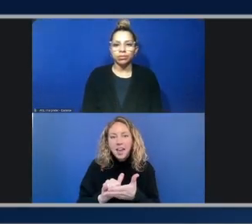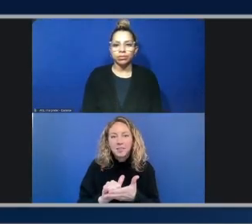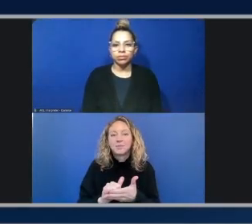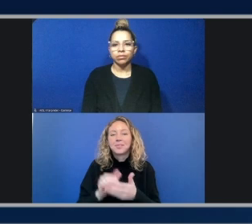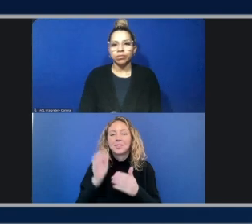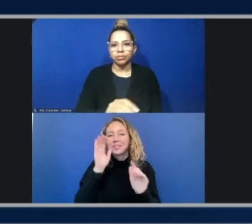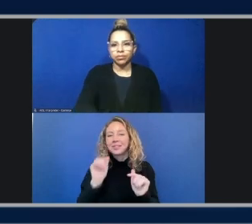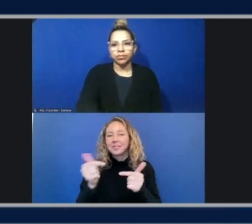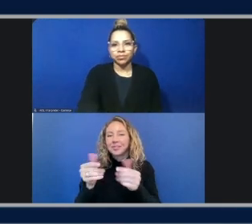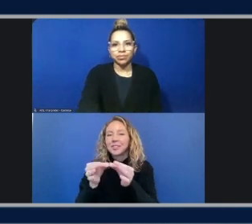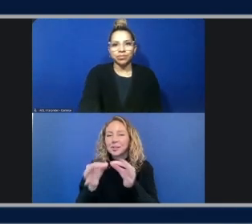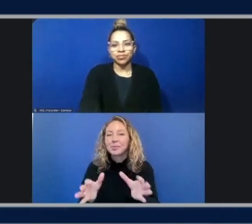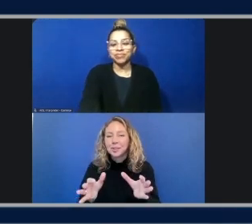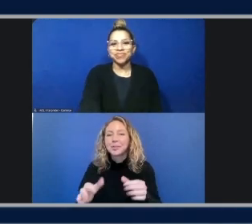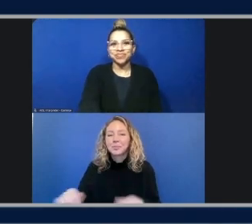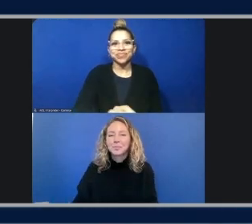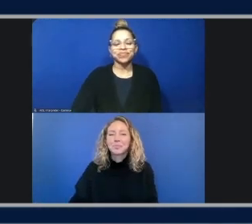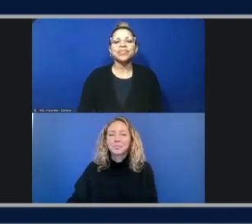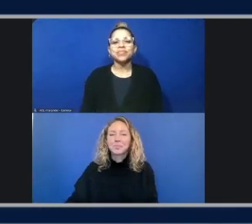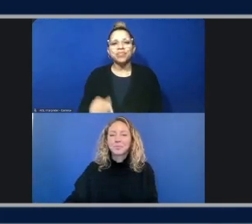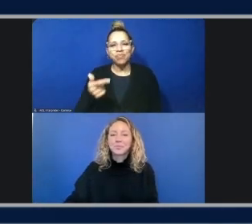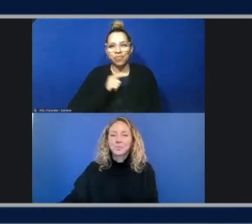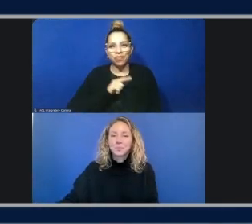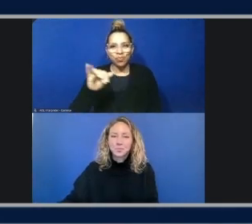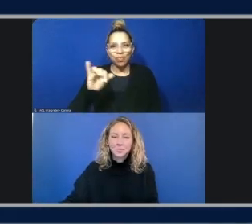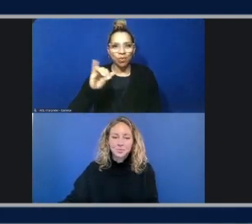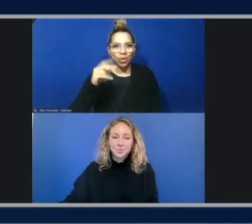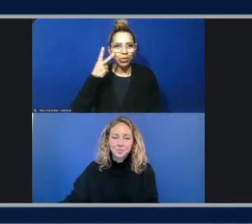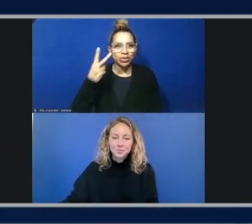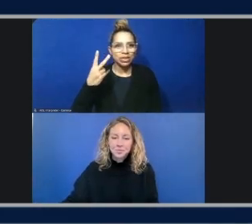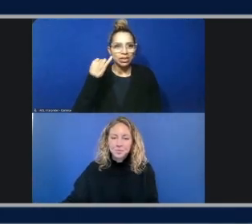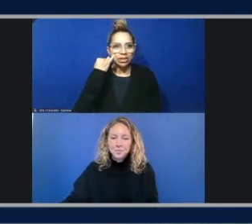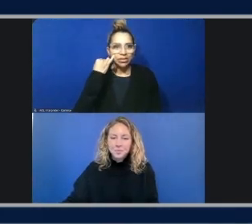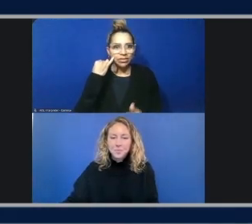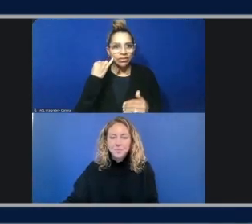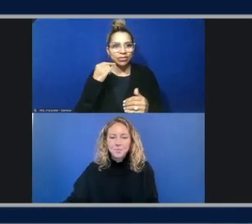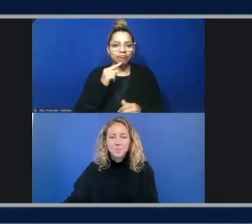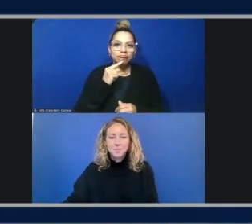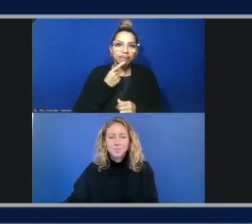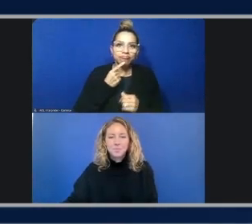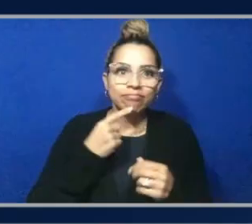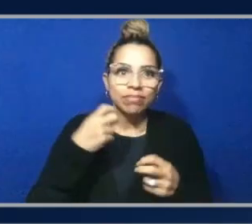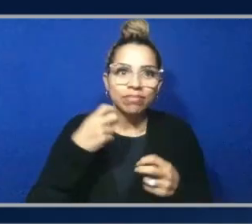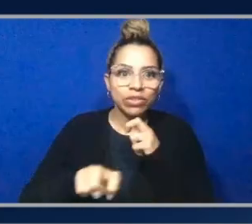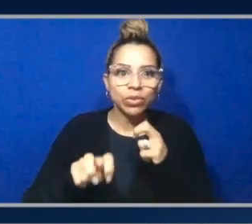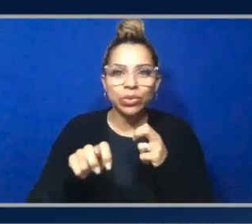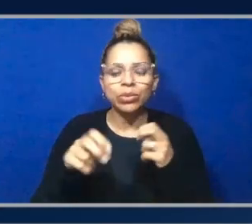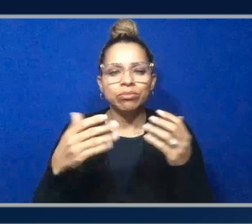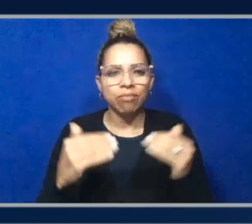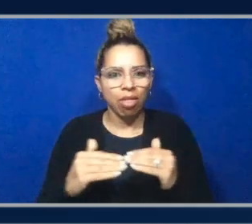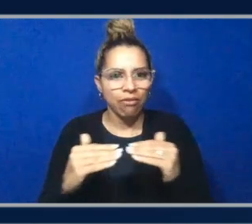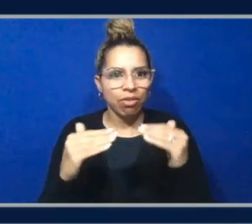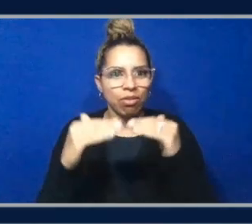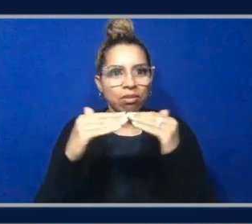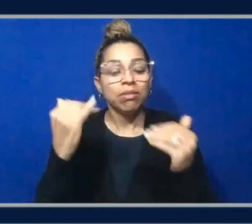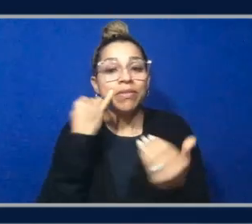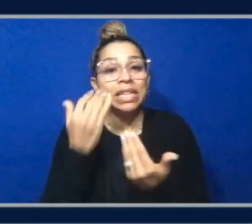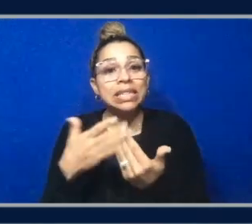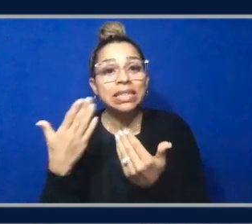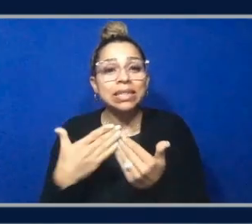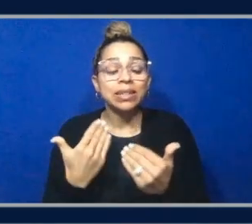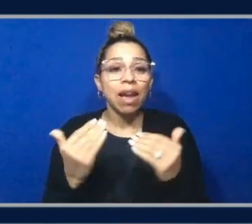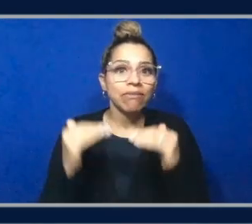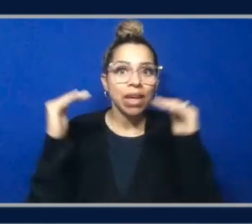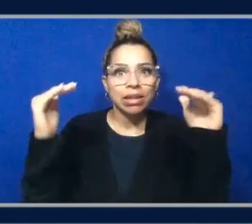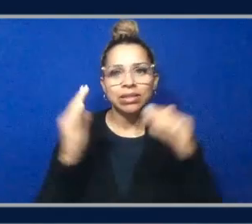we can also see the level of difficulty, if you will, how deep these courses go? Fundamental level, advanced, intermediate. So you